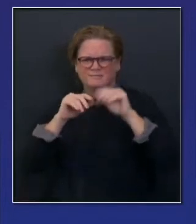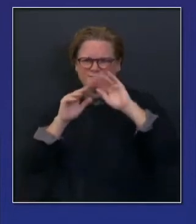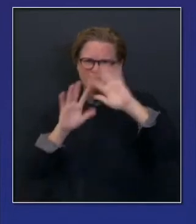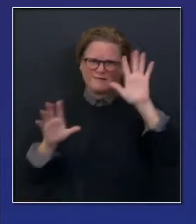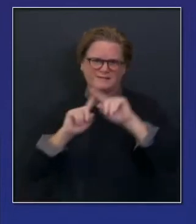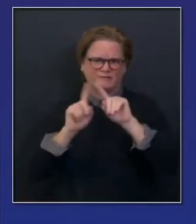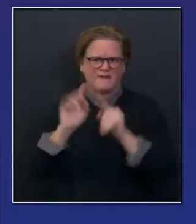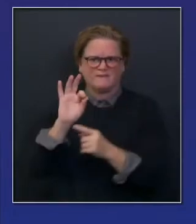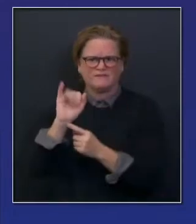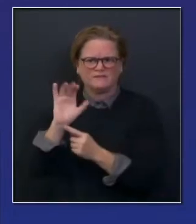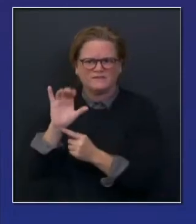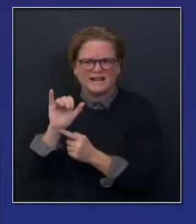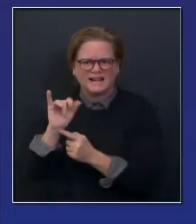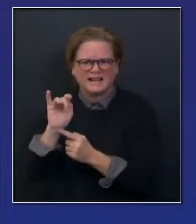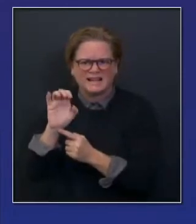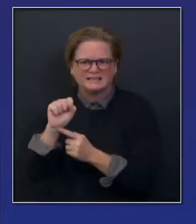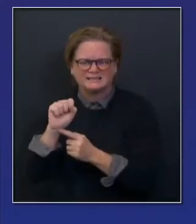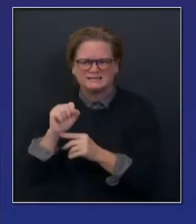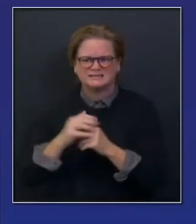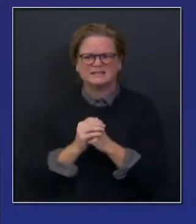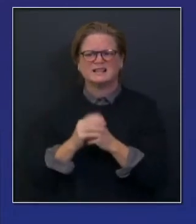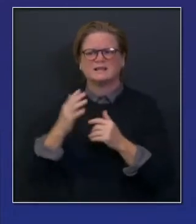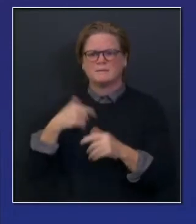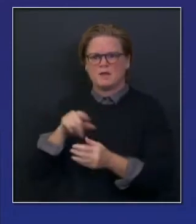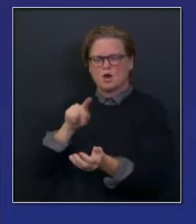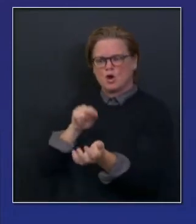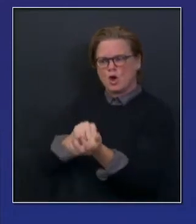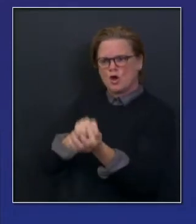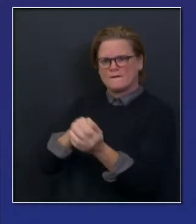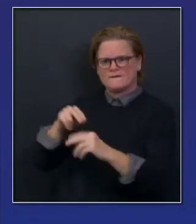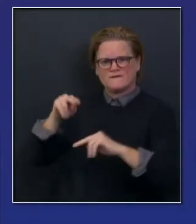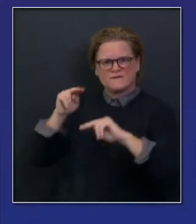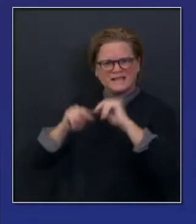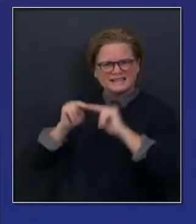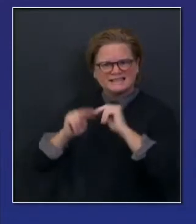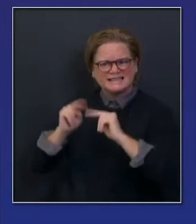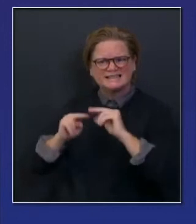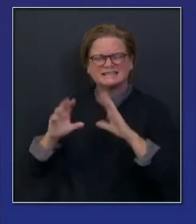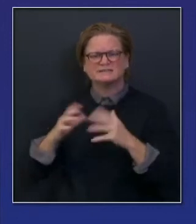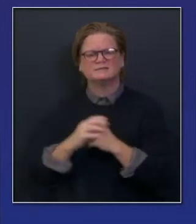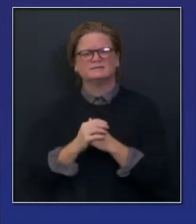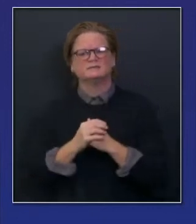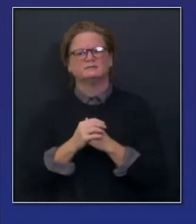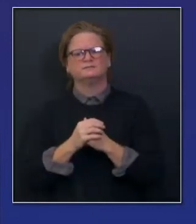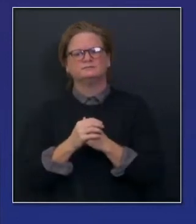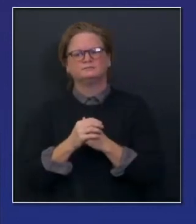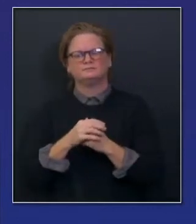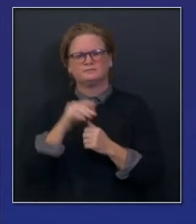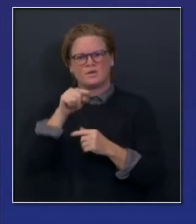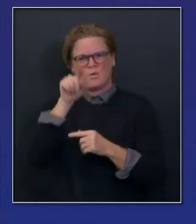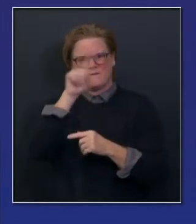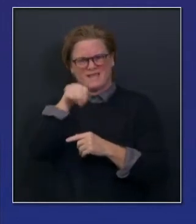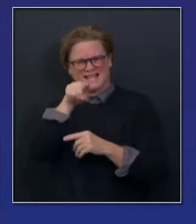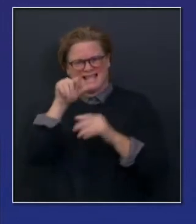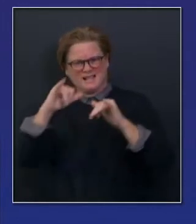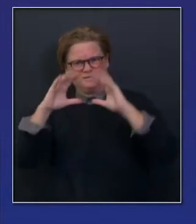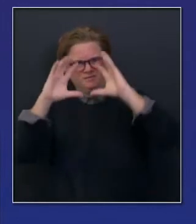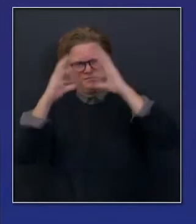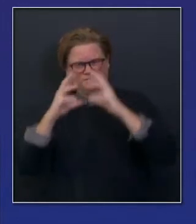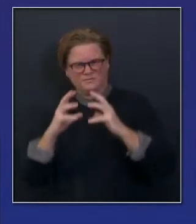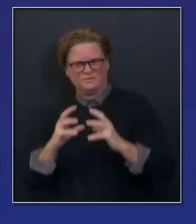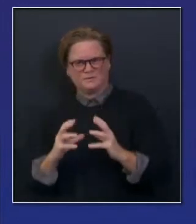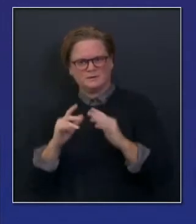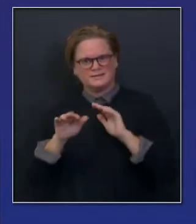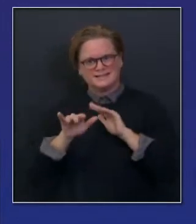to open up and put on, as we referred in the past, I'll refer to in a moment again, our warm status. Remind